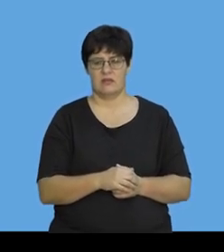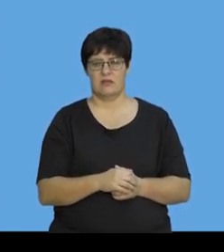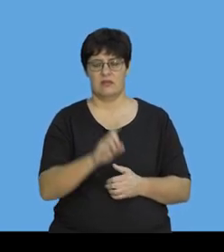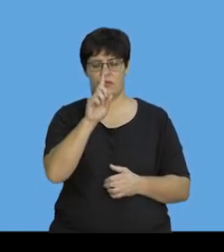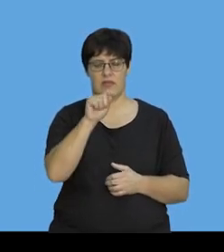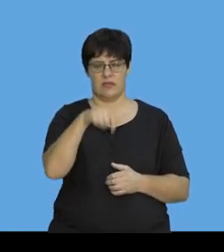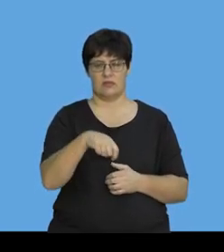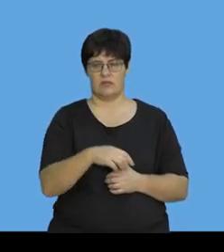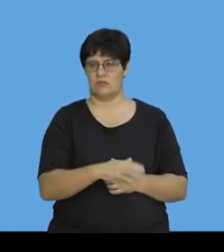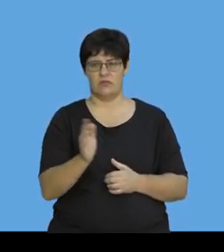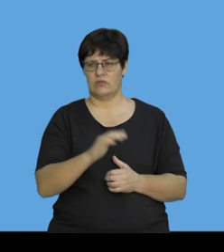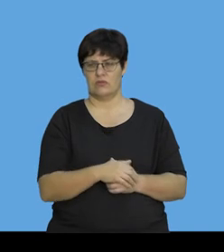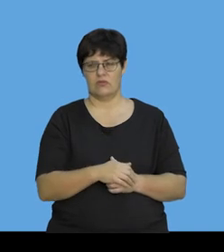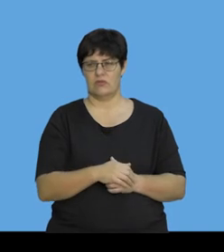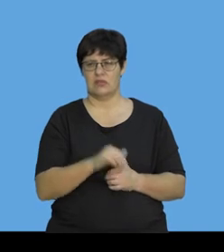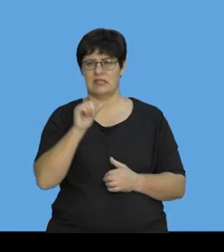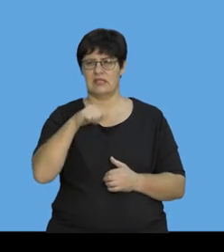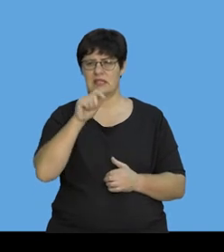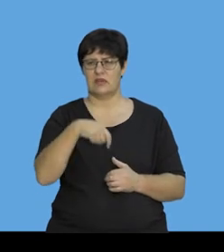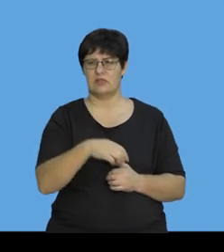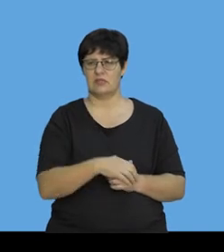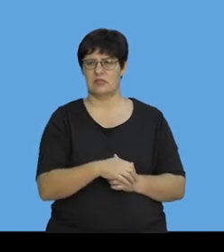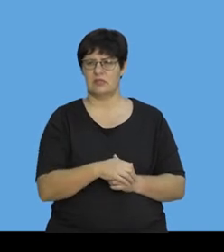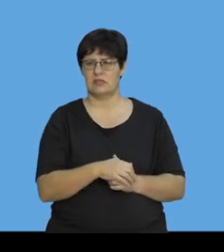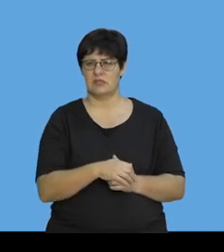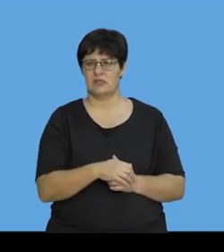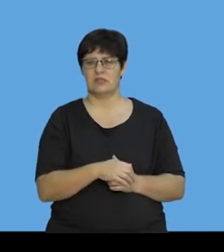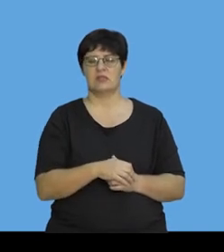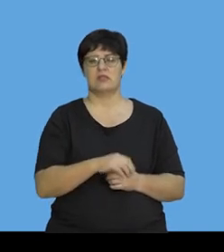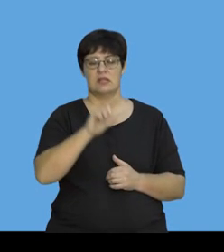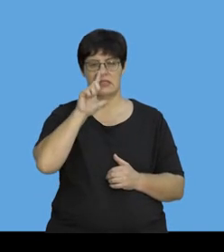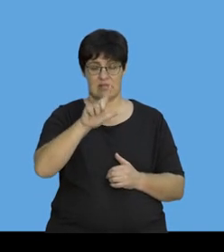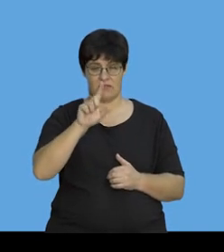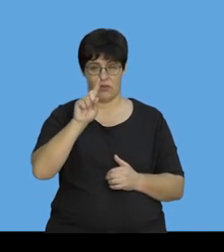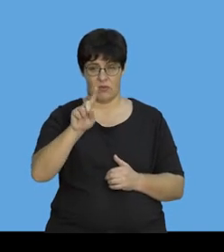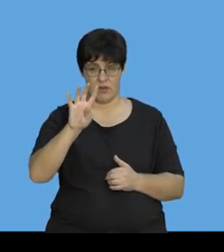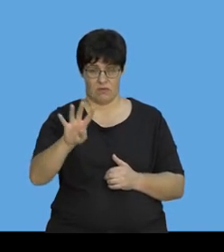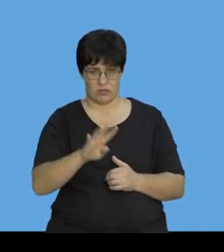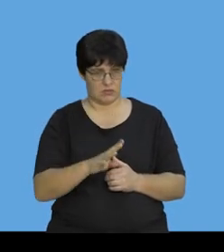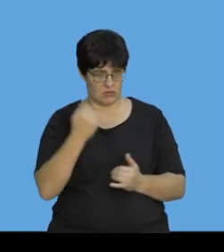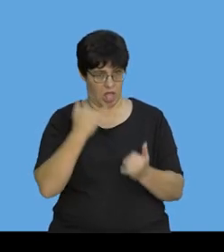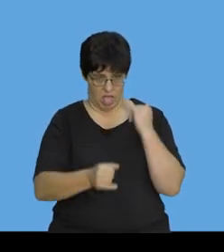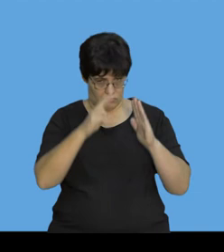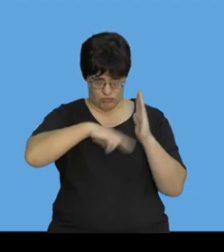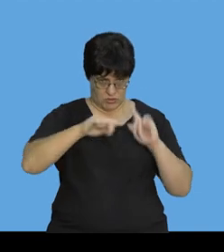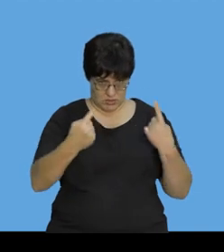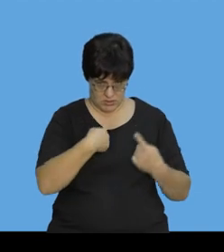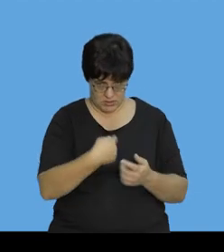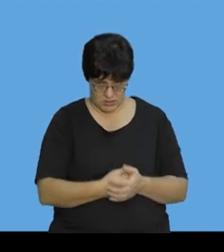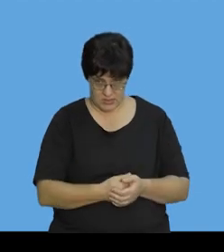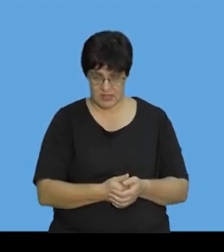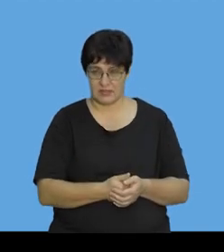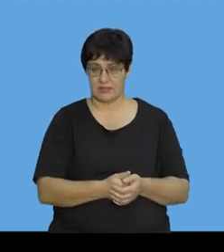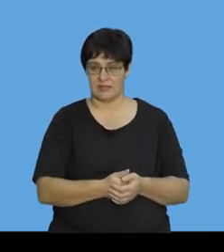I've got to remember that number, 1,000, no, 16,000, 16,714.